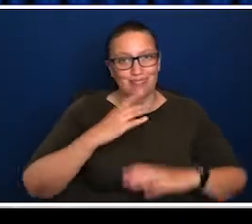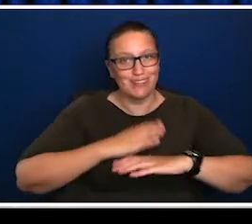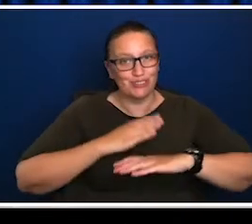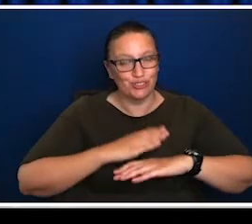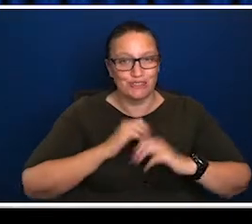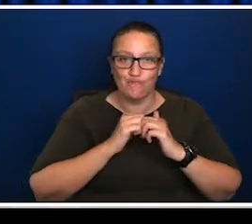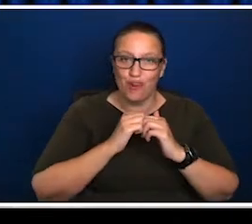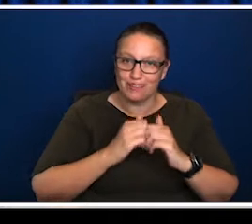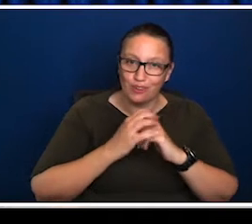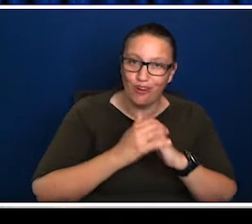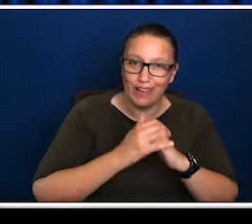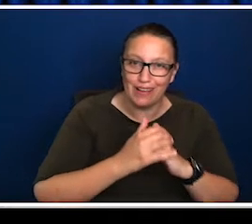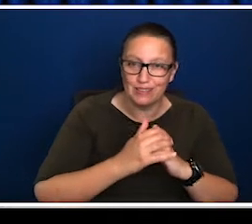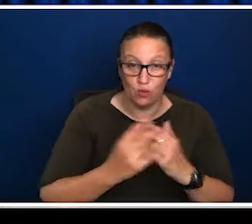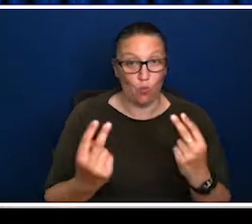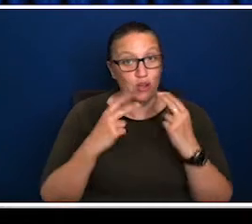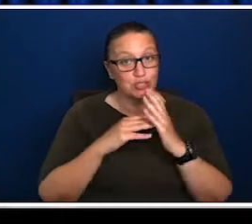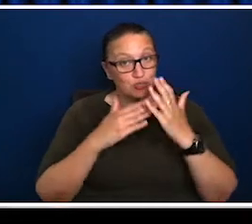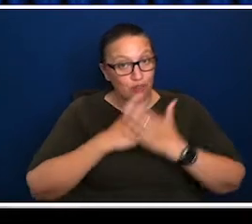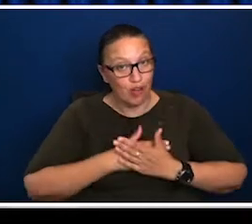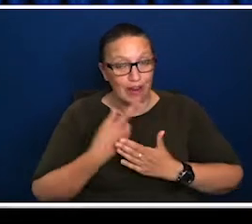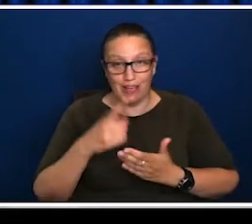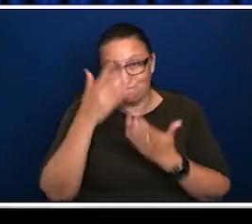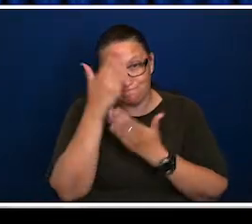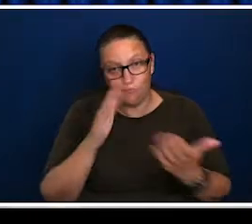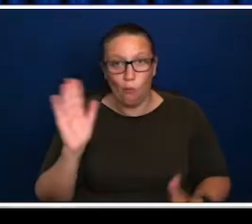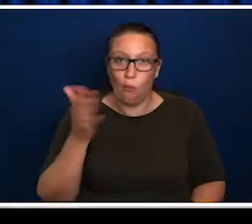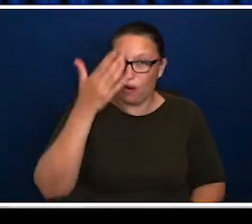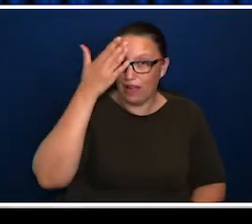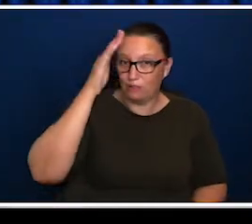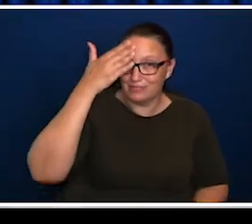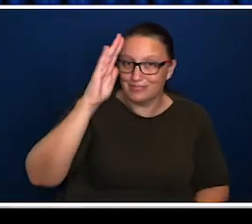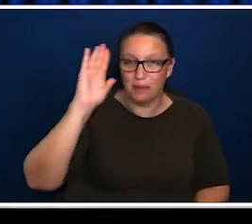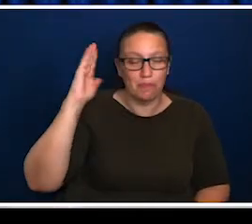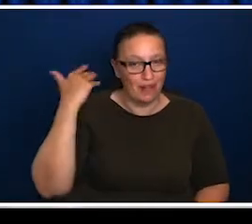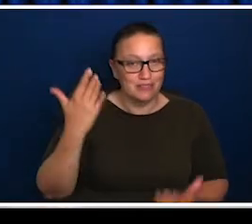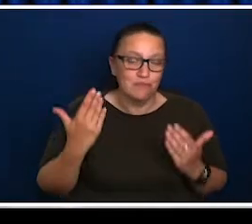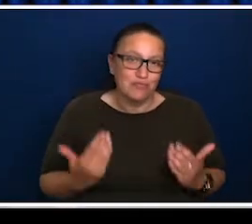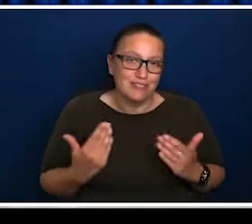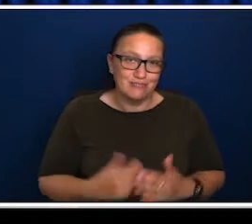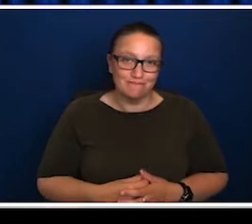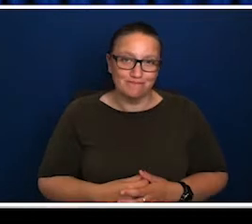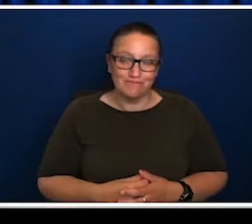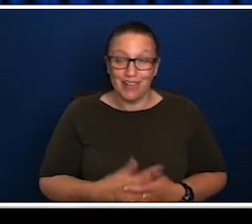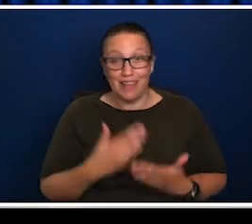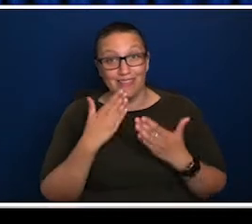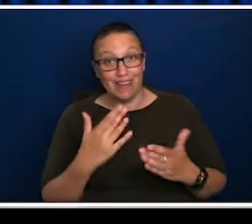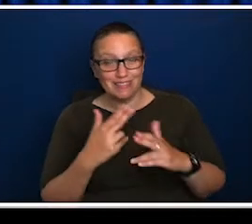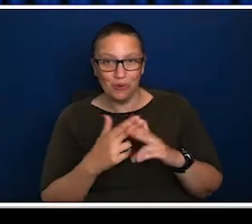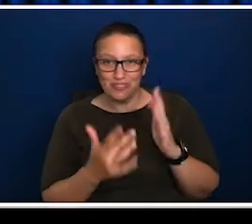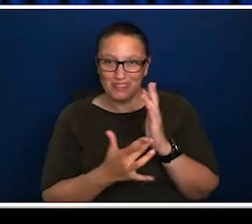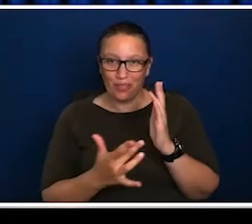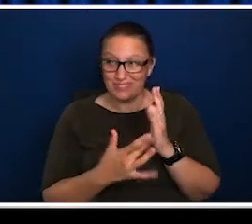also to elders past and present. Due to the wonders of technology, my guest this evening is also joining me virtually,